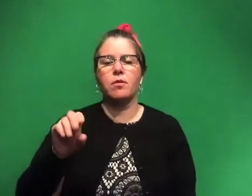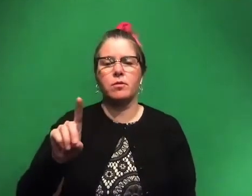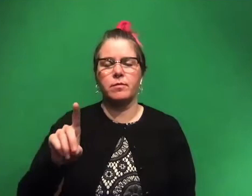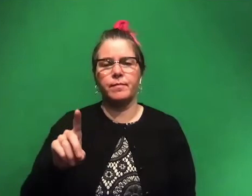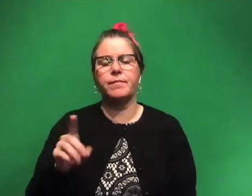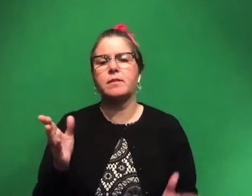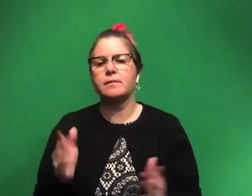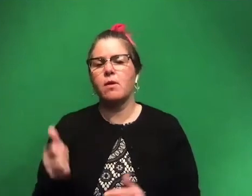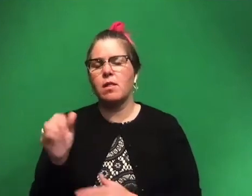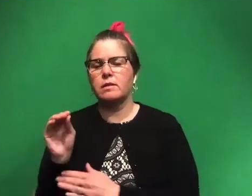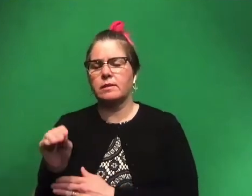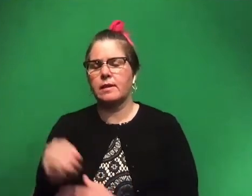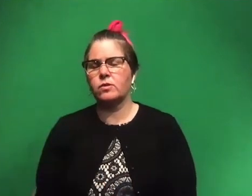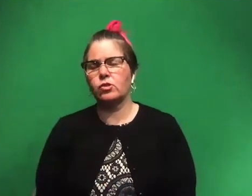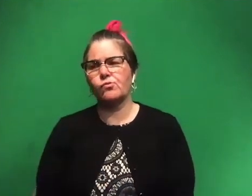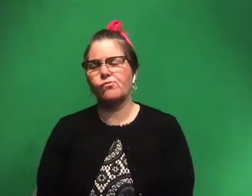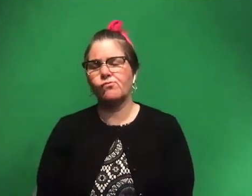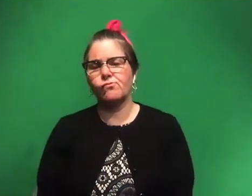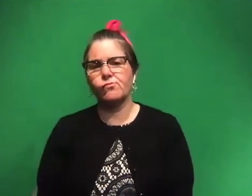dinosaur. Hmm.